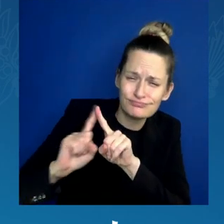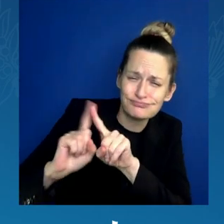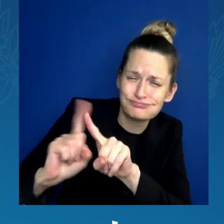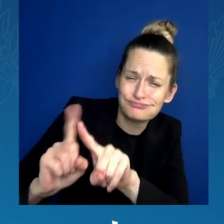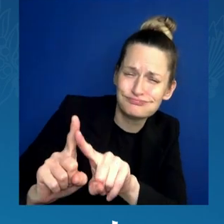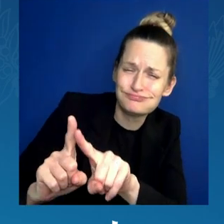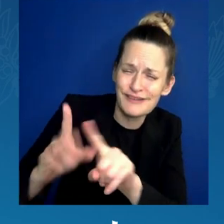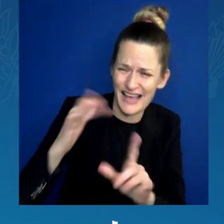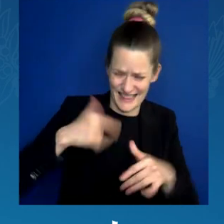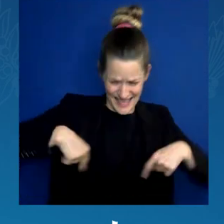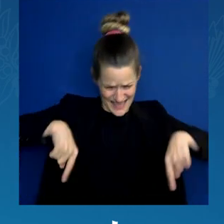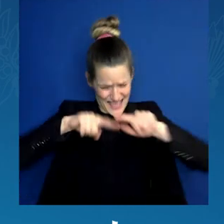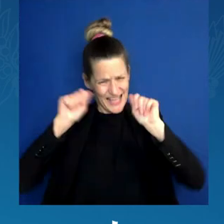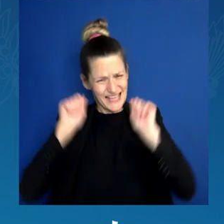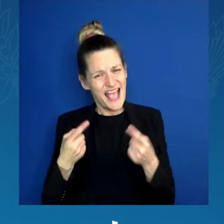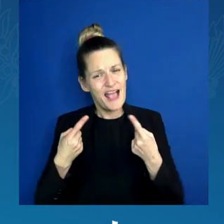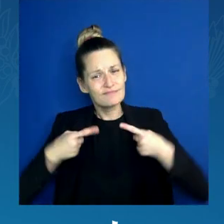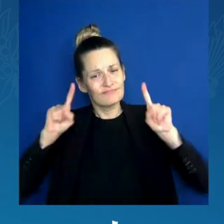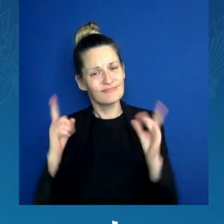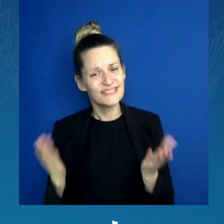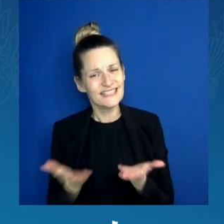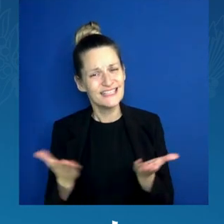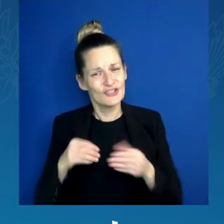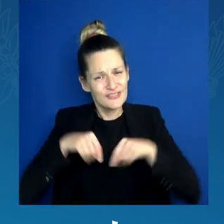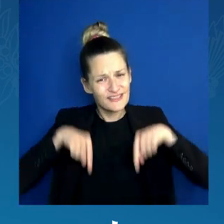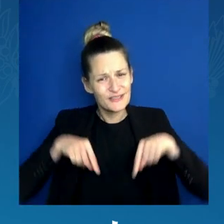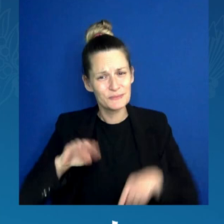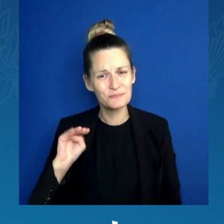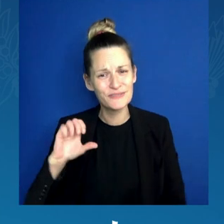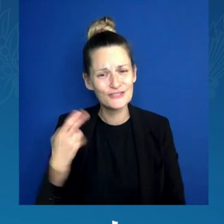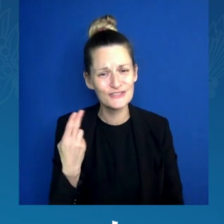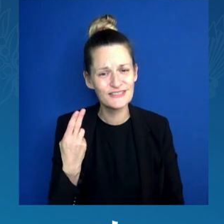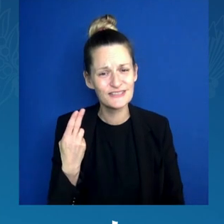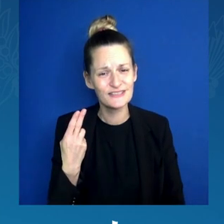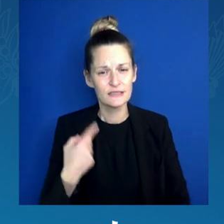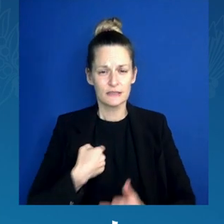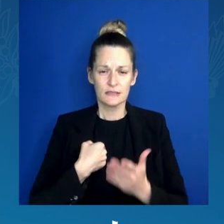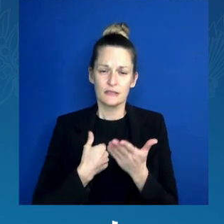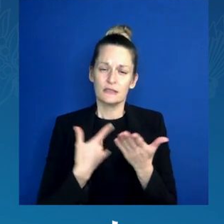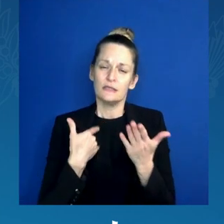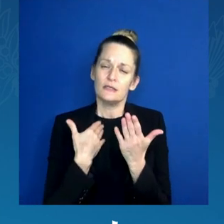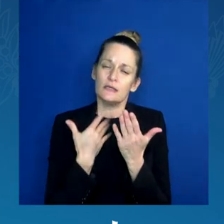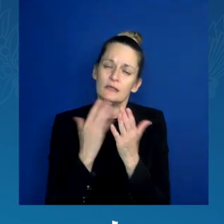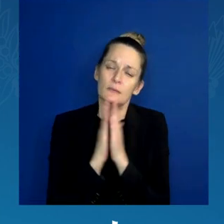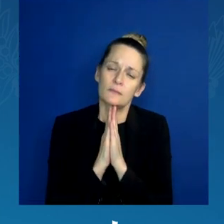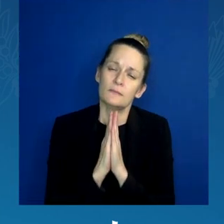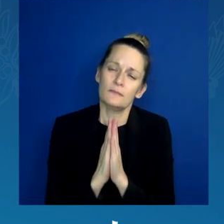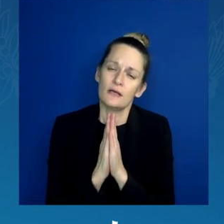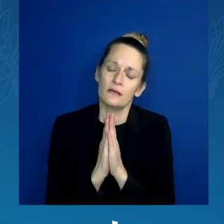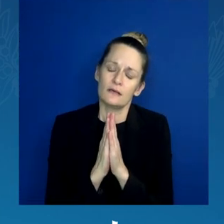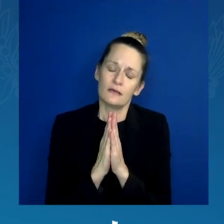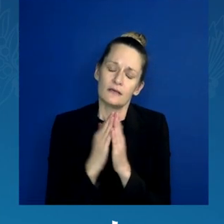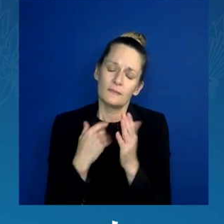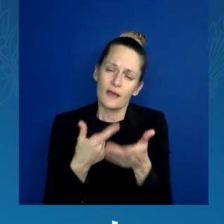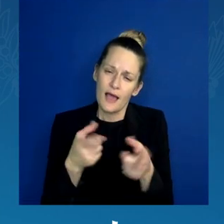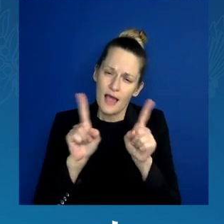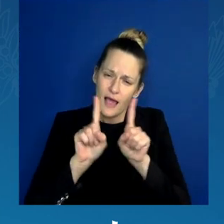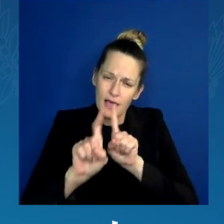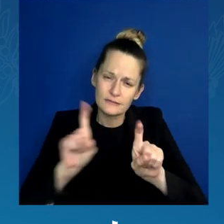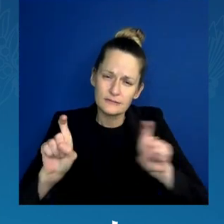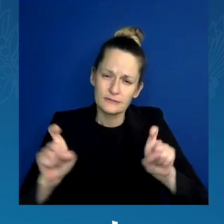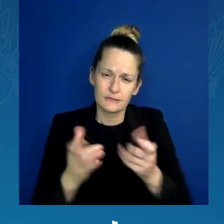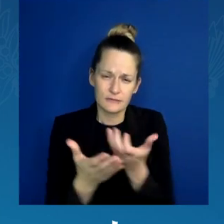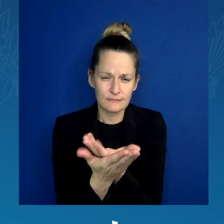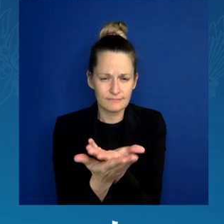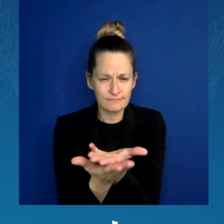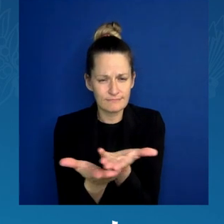to be your best self. So I ask all of you to take that first vote seriously, to take that first vote with